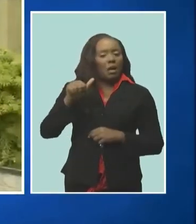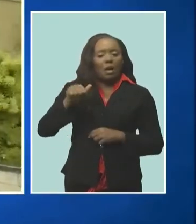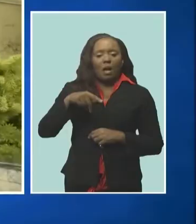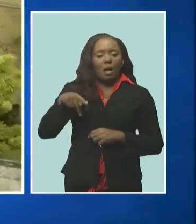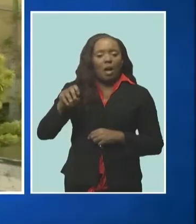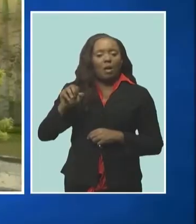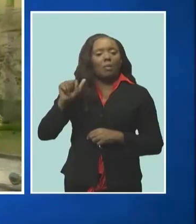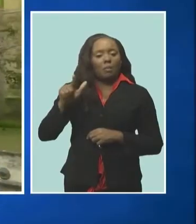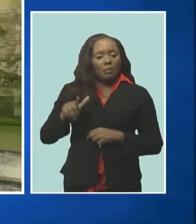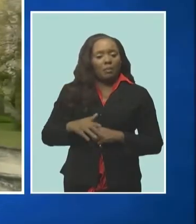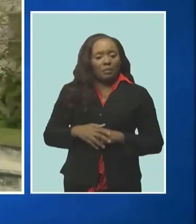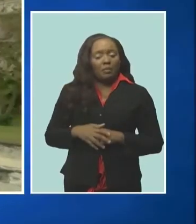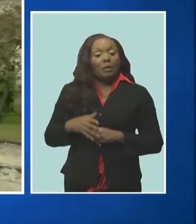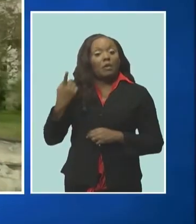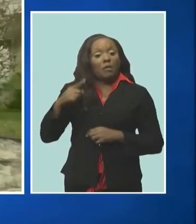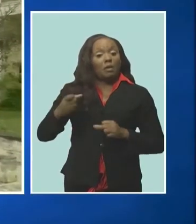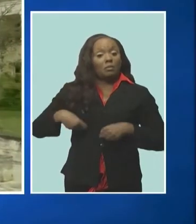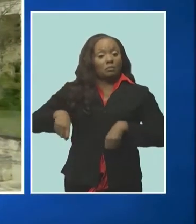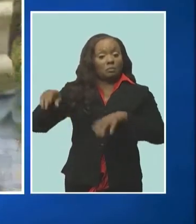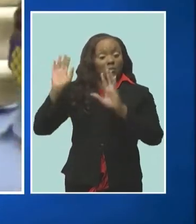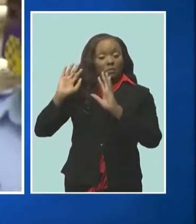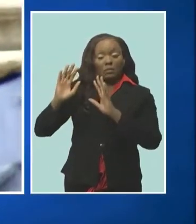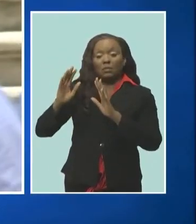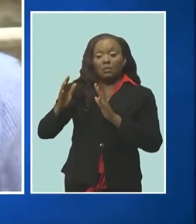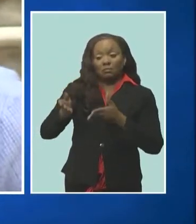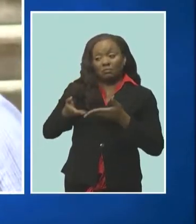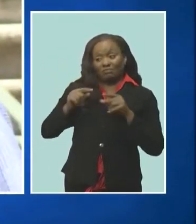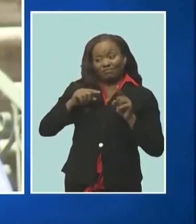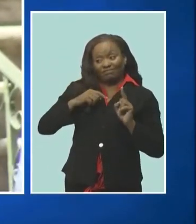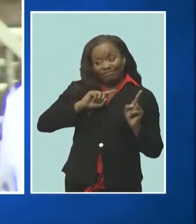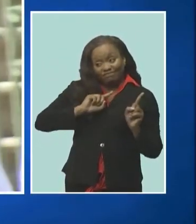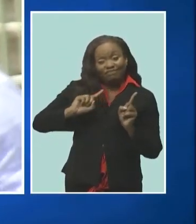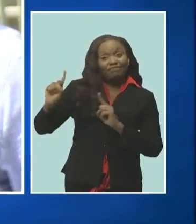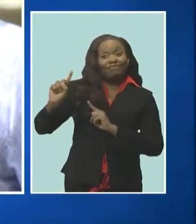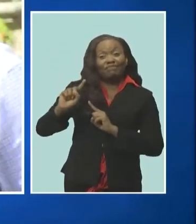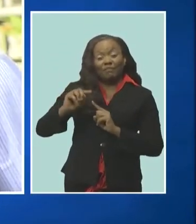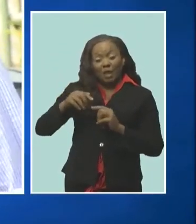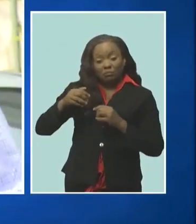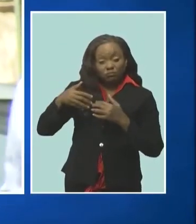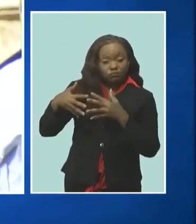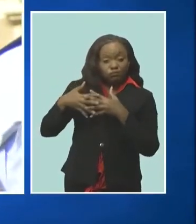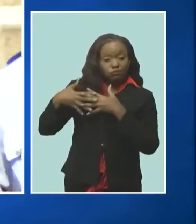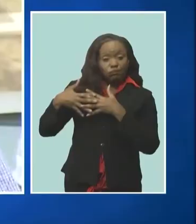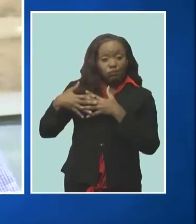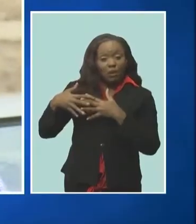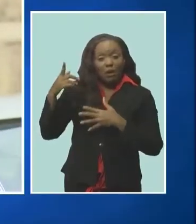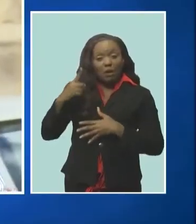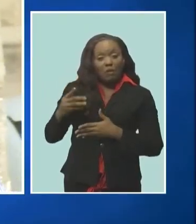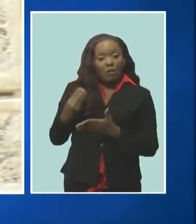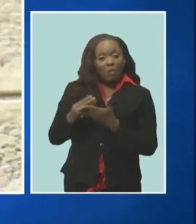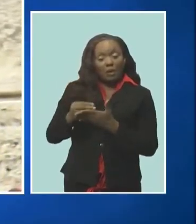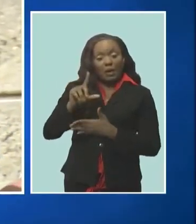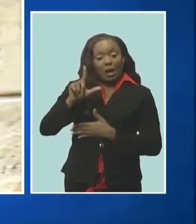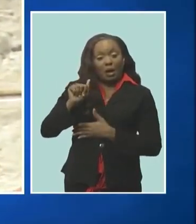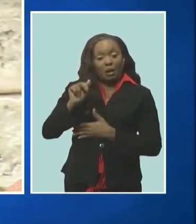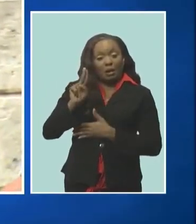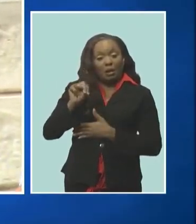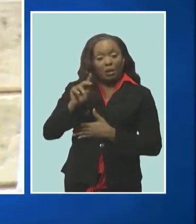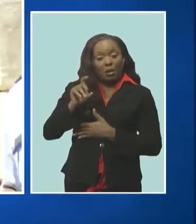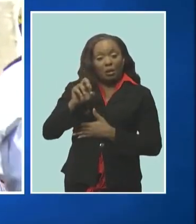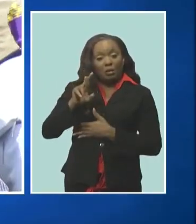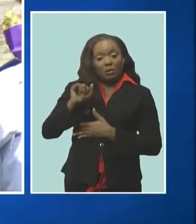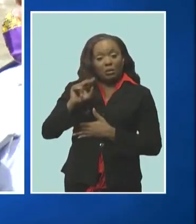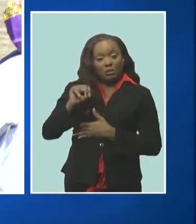to surrender to united states authorities to face charges for money laundering and conspiracy to launder money on july